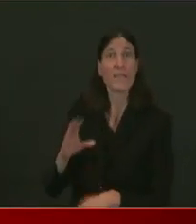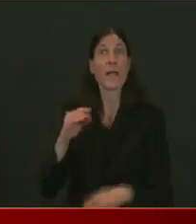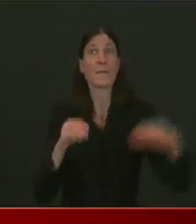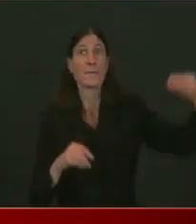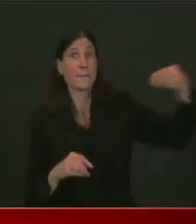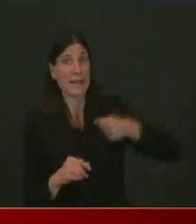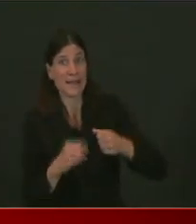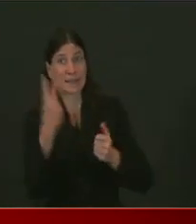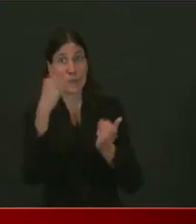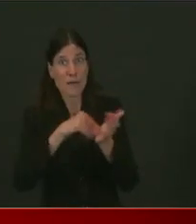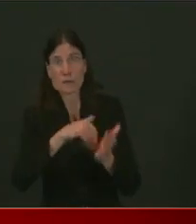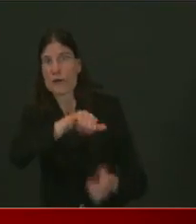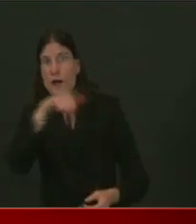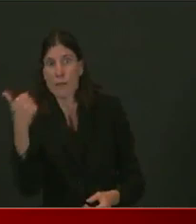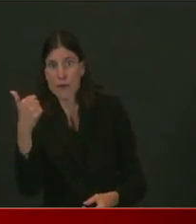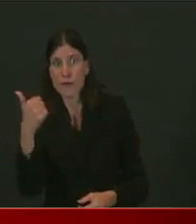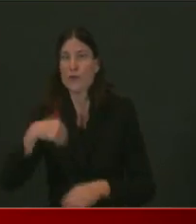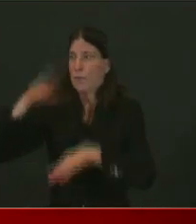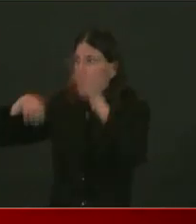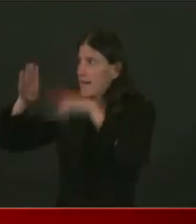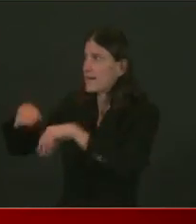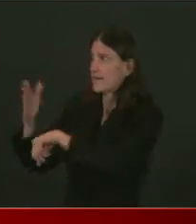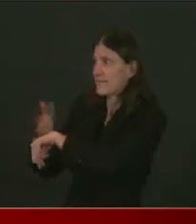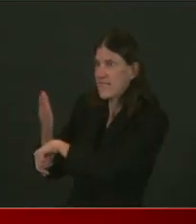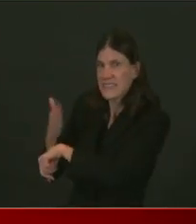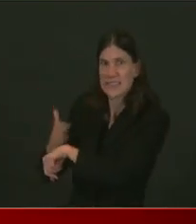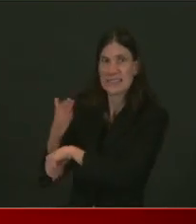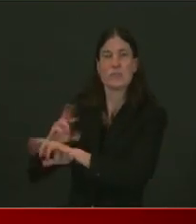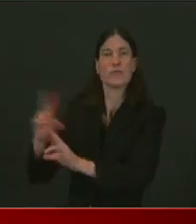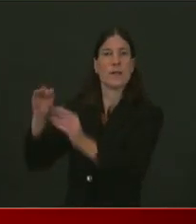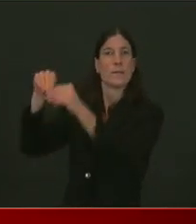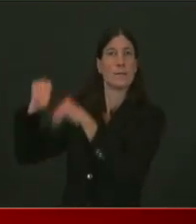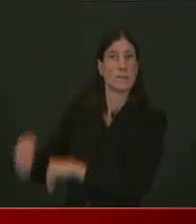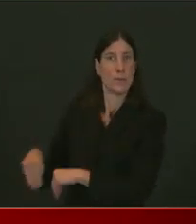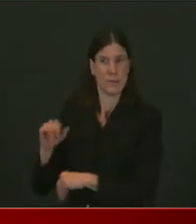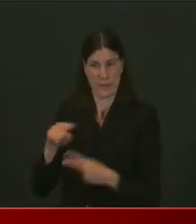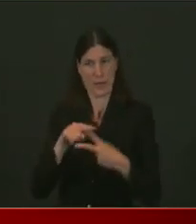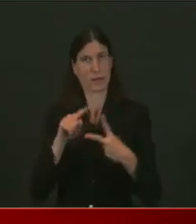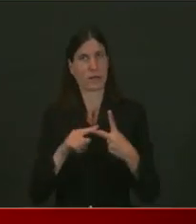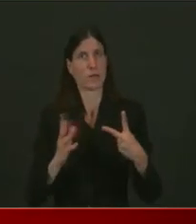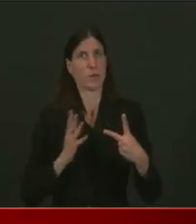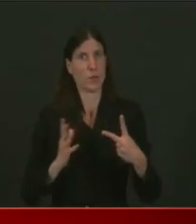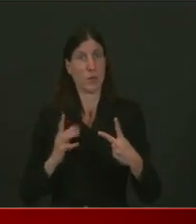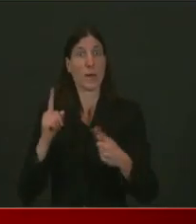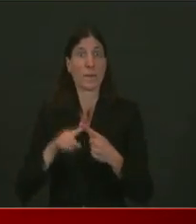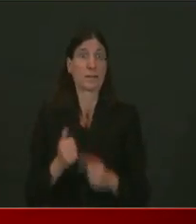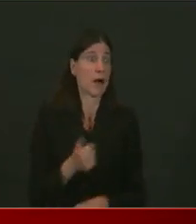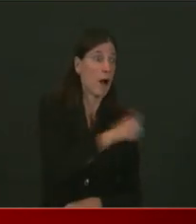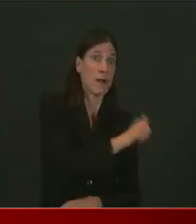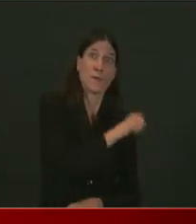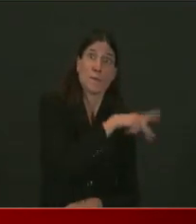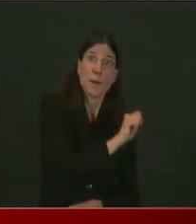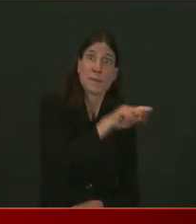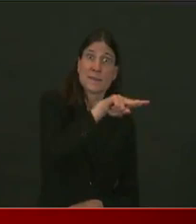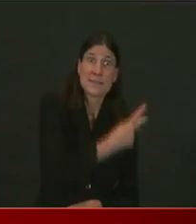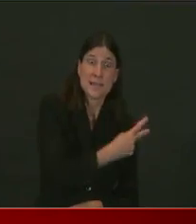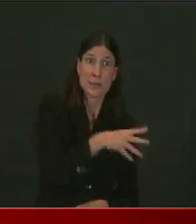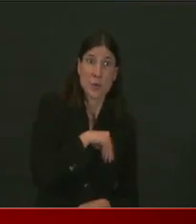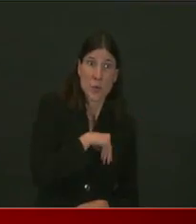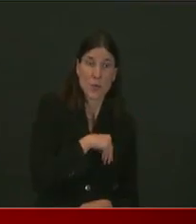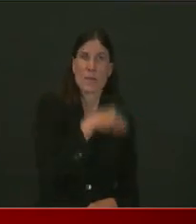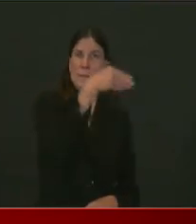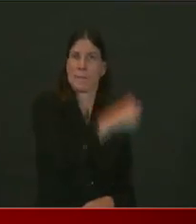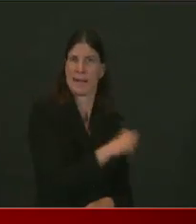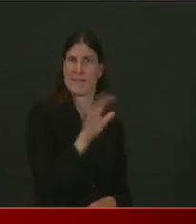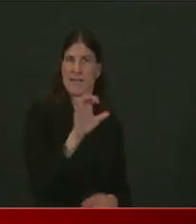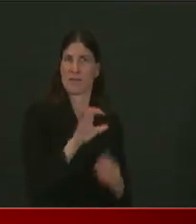way to get information about this is to call 2-1-1. So again, thank you to the United Way. You could call